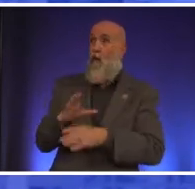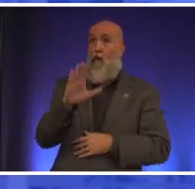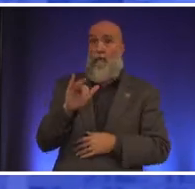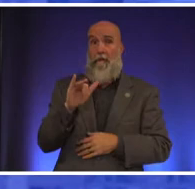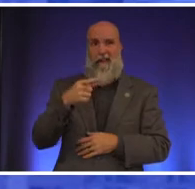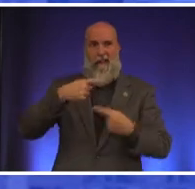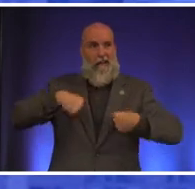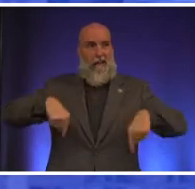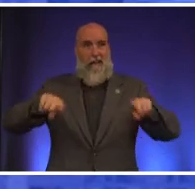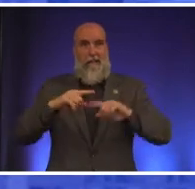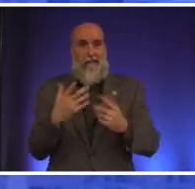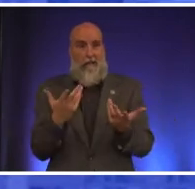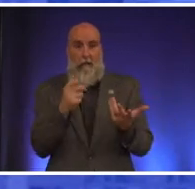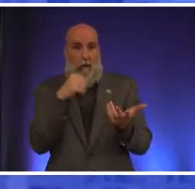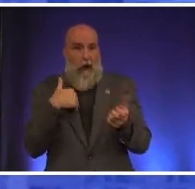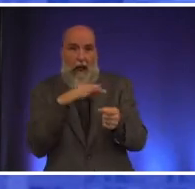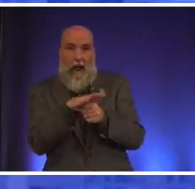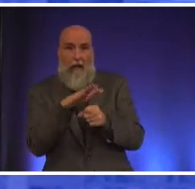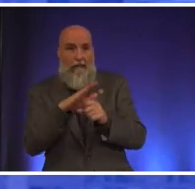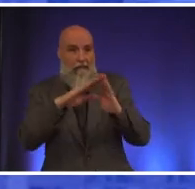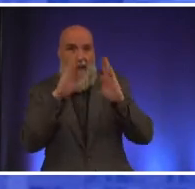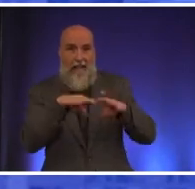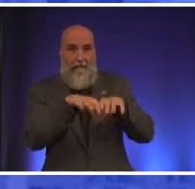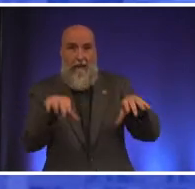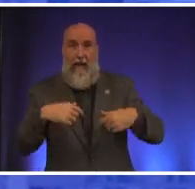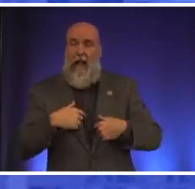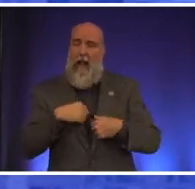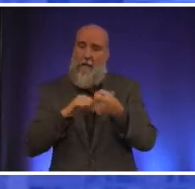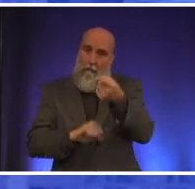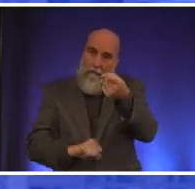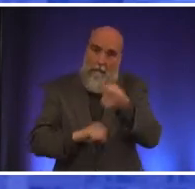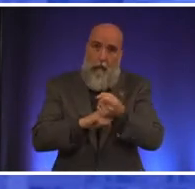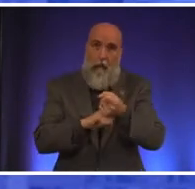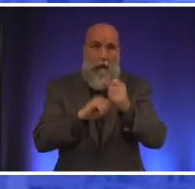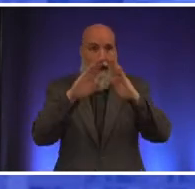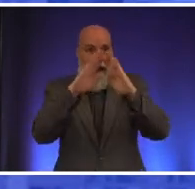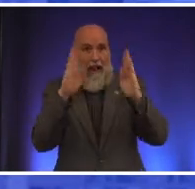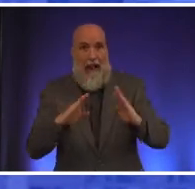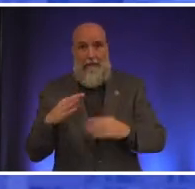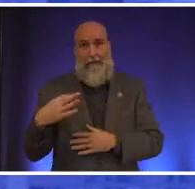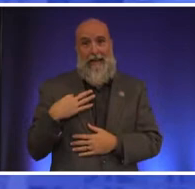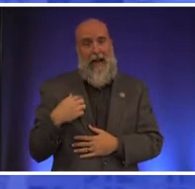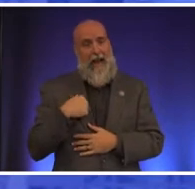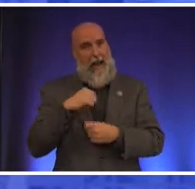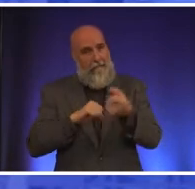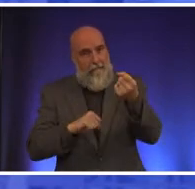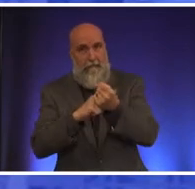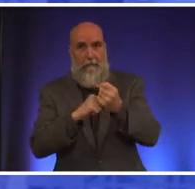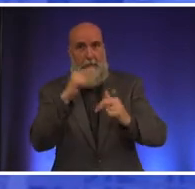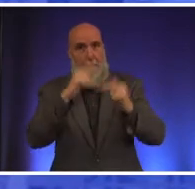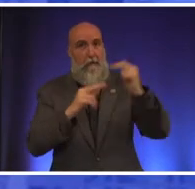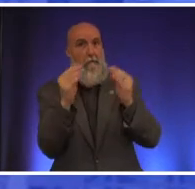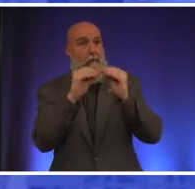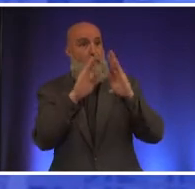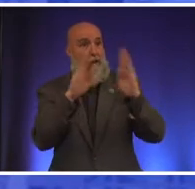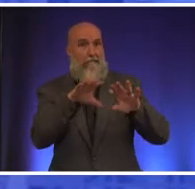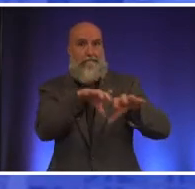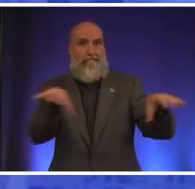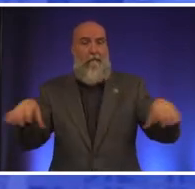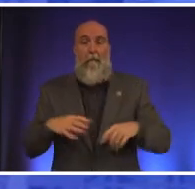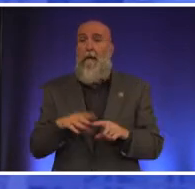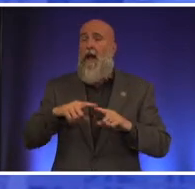housing supply i'm a pro-housing candidate and i will be a pro-housing mayor and i'm not content with the fact that